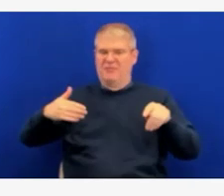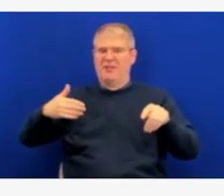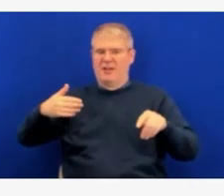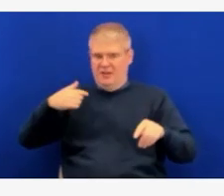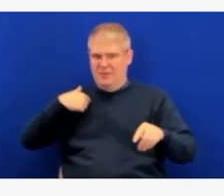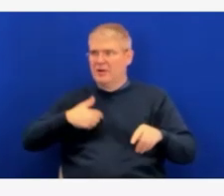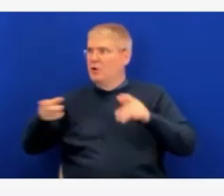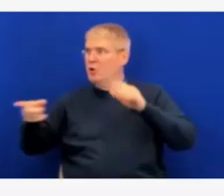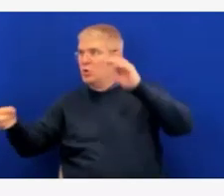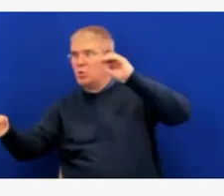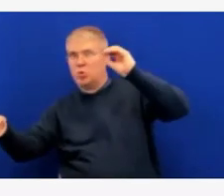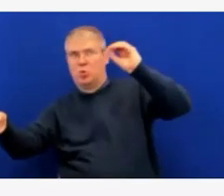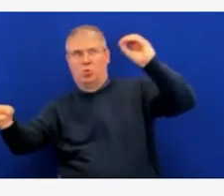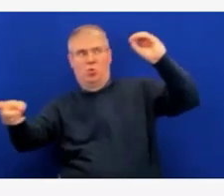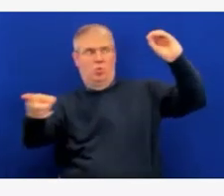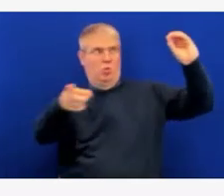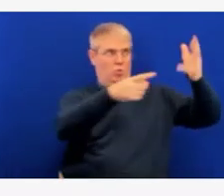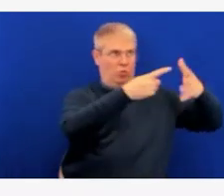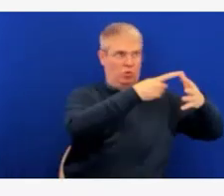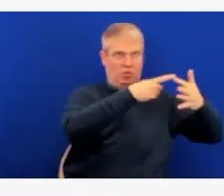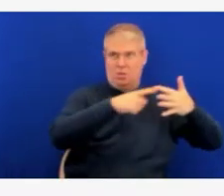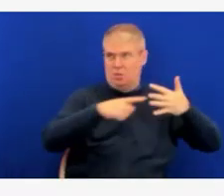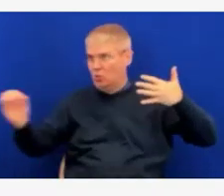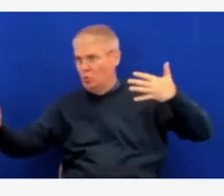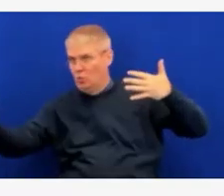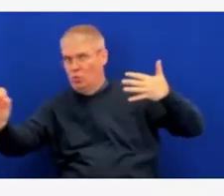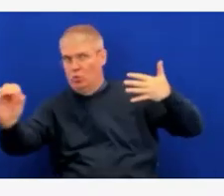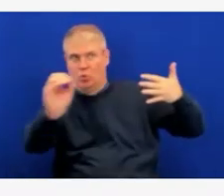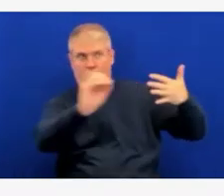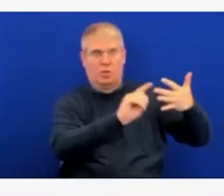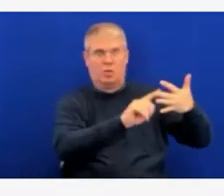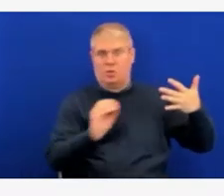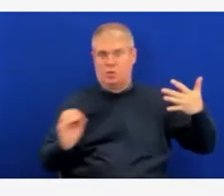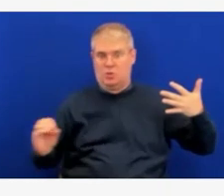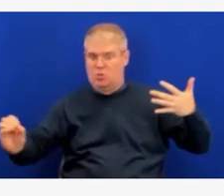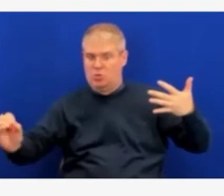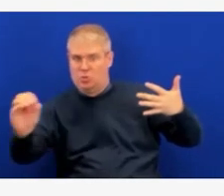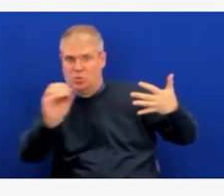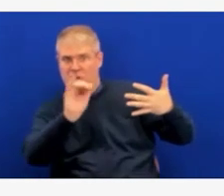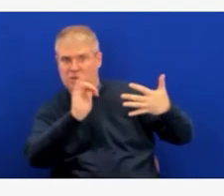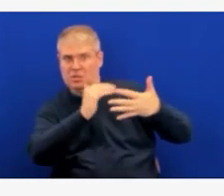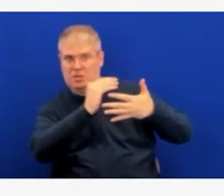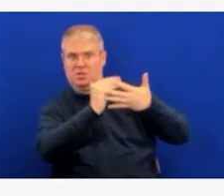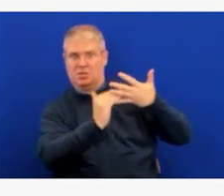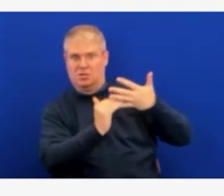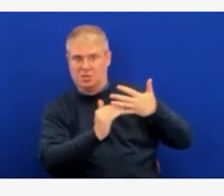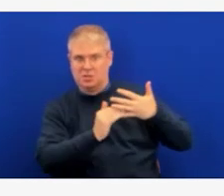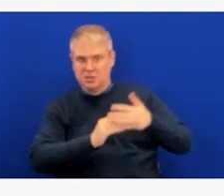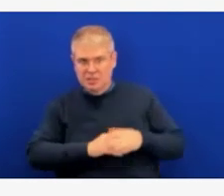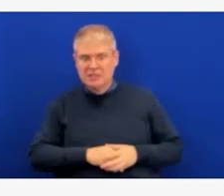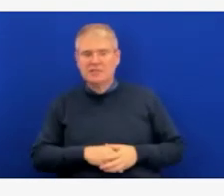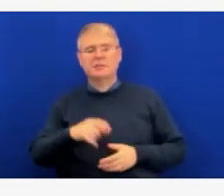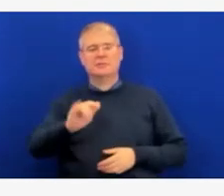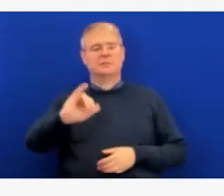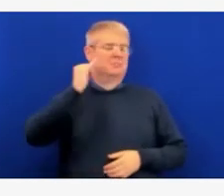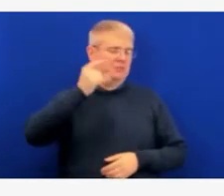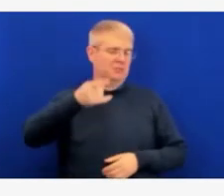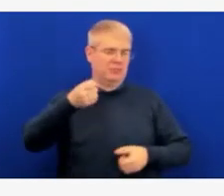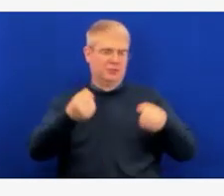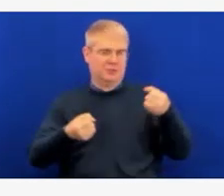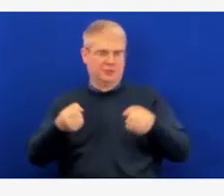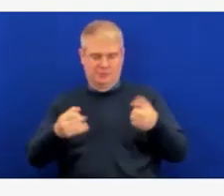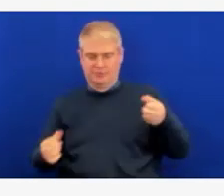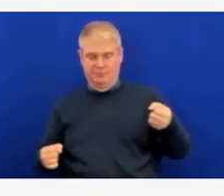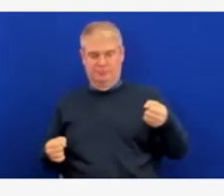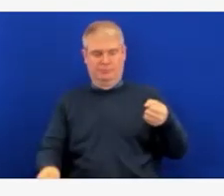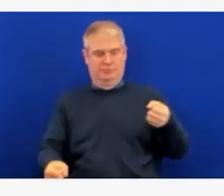And really, I've described that earlier in this call, it's really just the reverse of what we saw coming in, and so I won't re-describe that now. So I think we're all on the